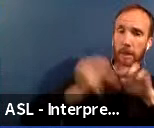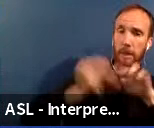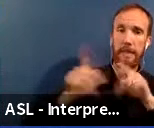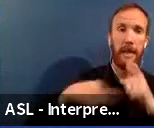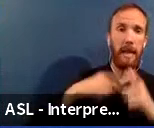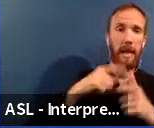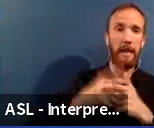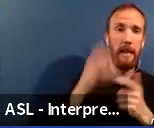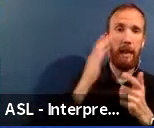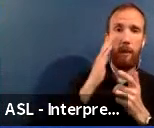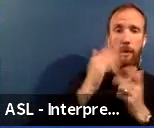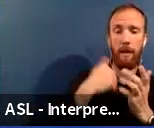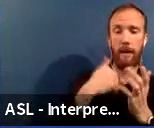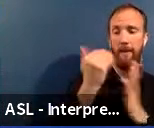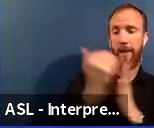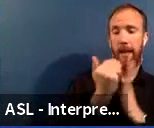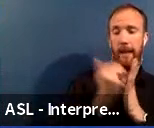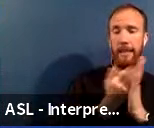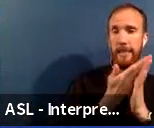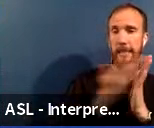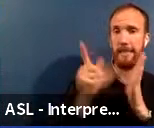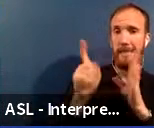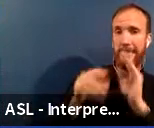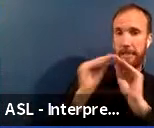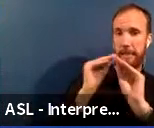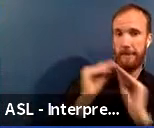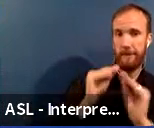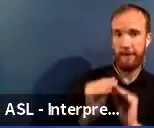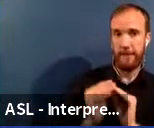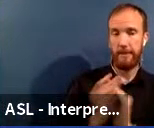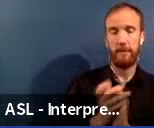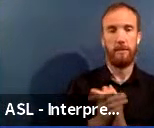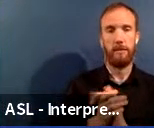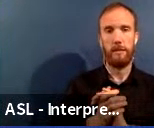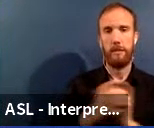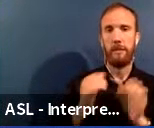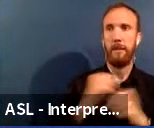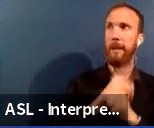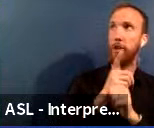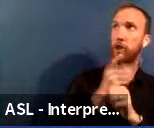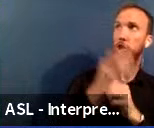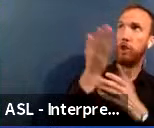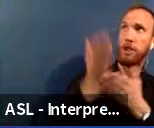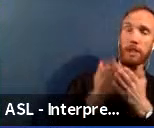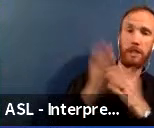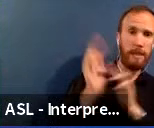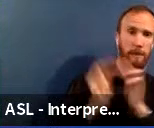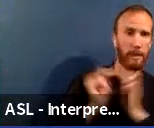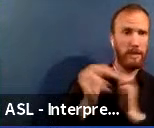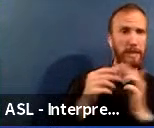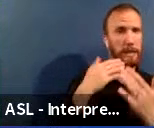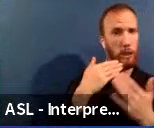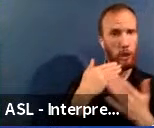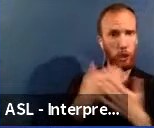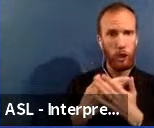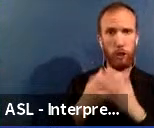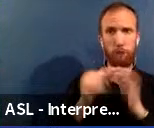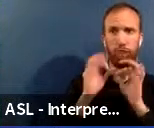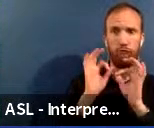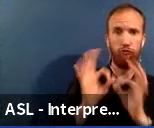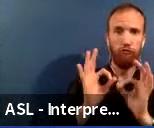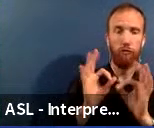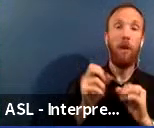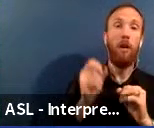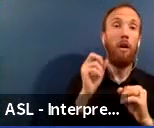repairs requirements if they are needed to bring the existing modules up to a state of good condition. Or,